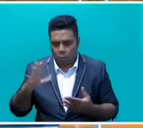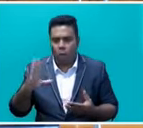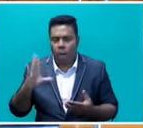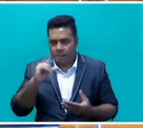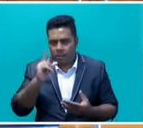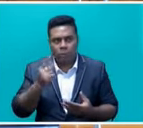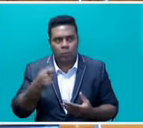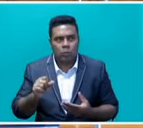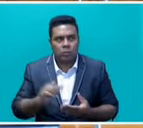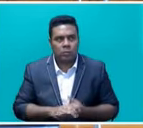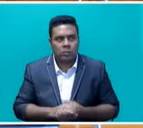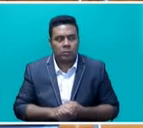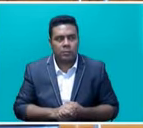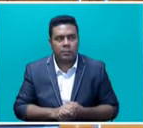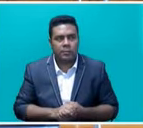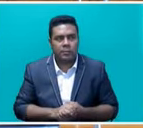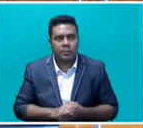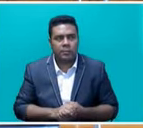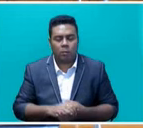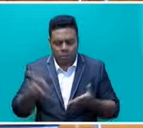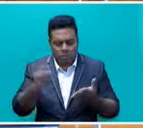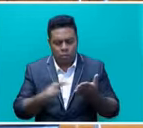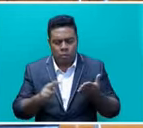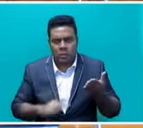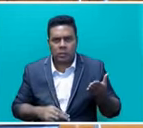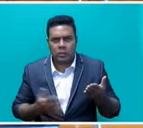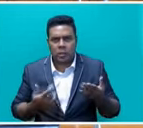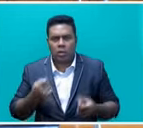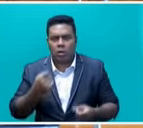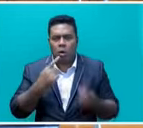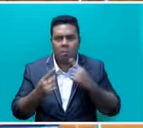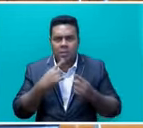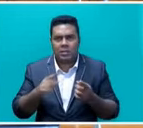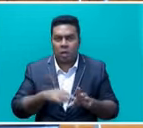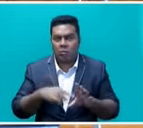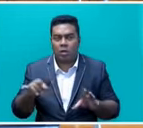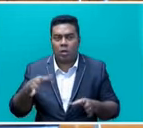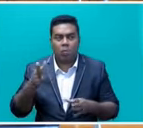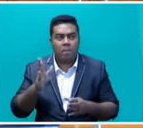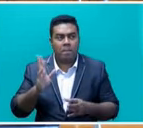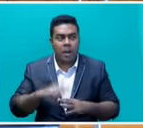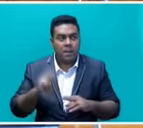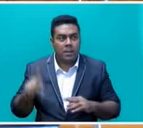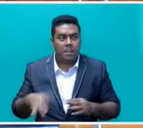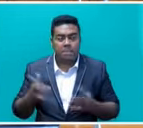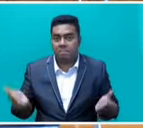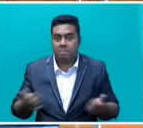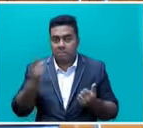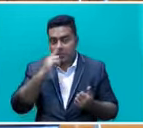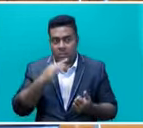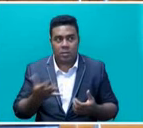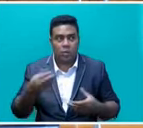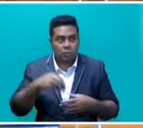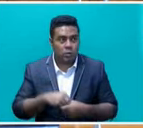Unlike some people who, you know, misread it and made fairly obtuse comments outside this Parliament, a lot of people actually use the